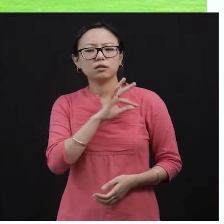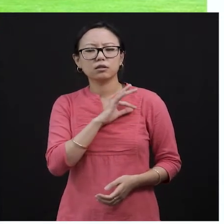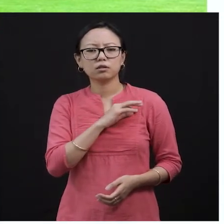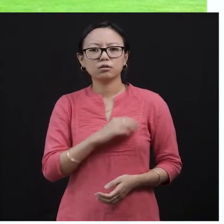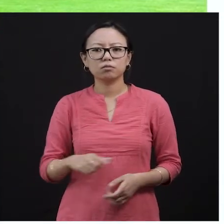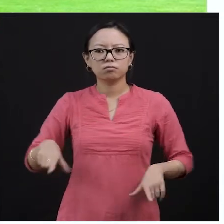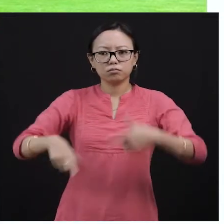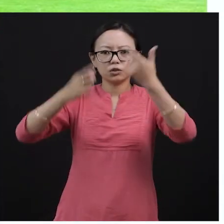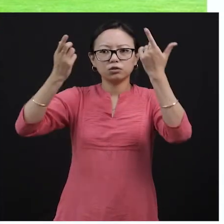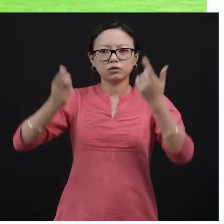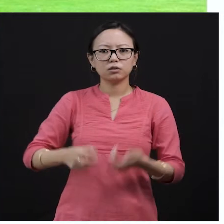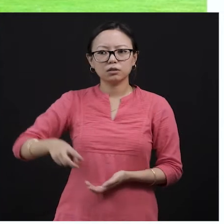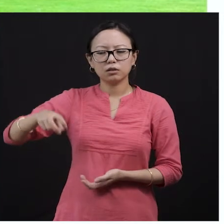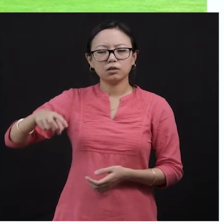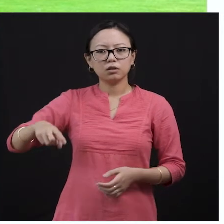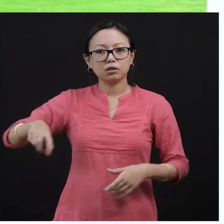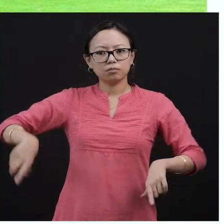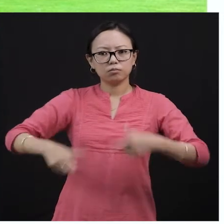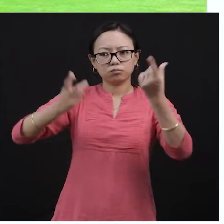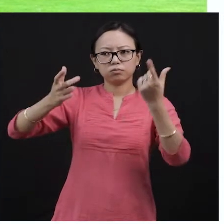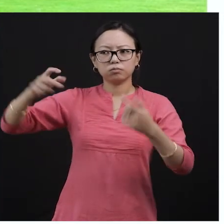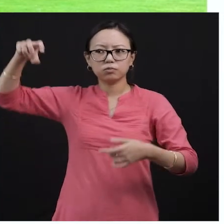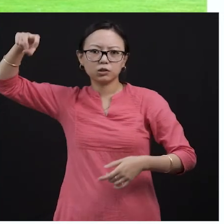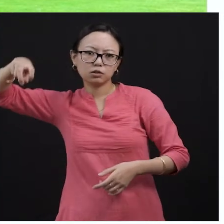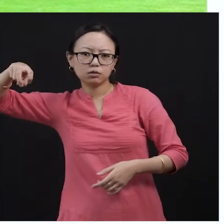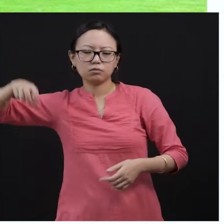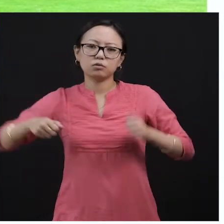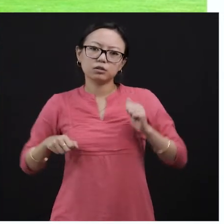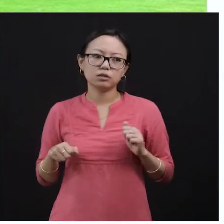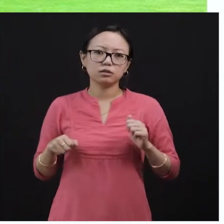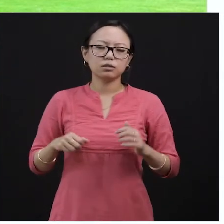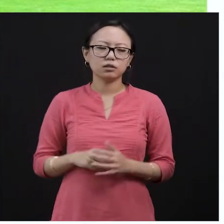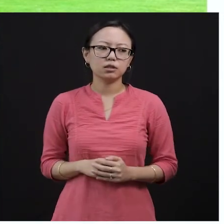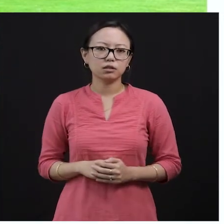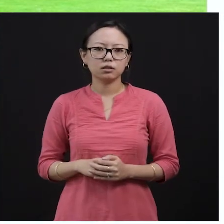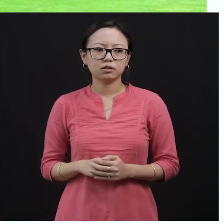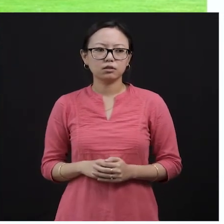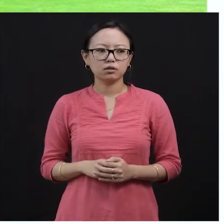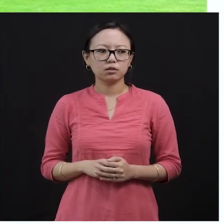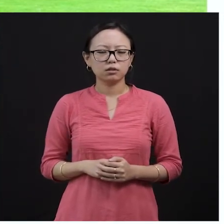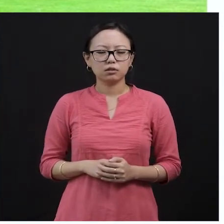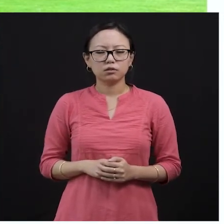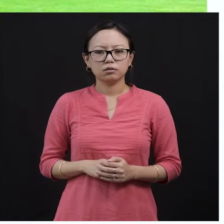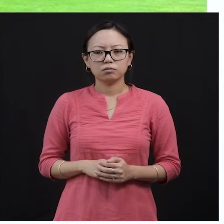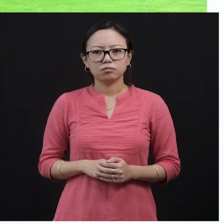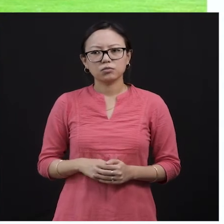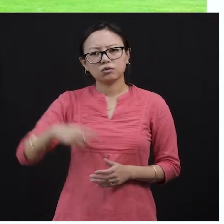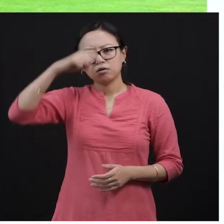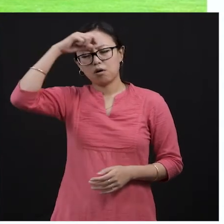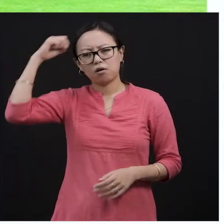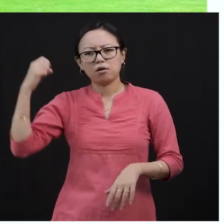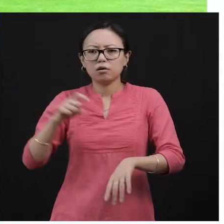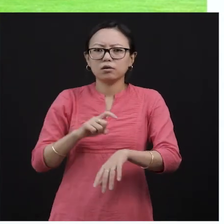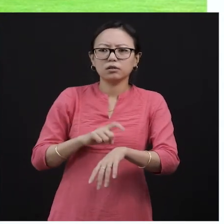there. Whenever he does not want to do anything at home, he would take the cushion, okay? He would take the cushion from the living room, and he had already